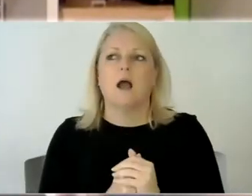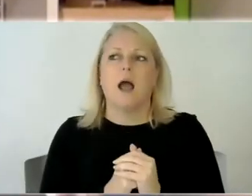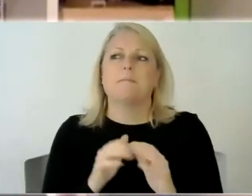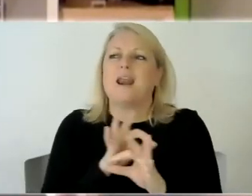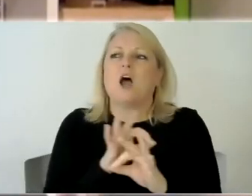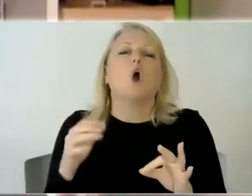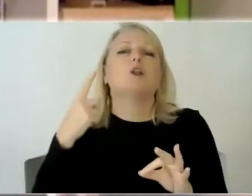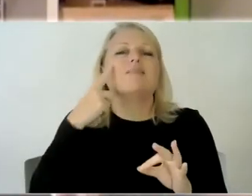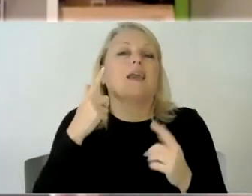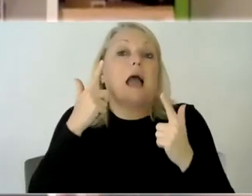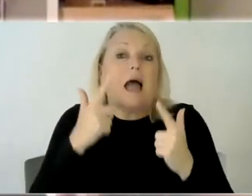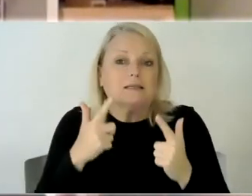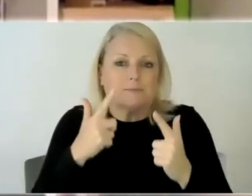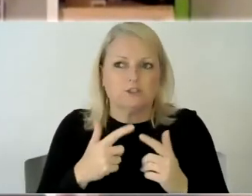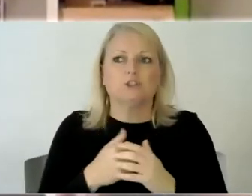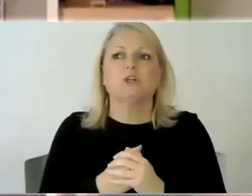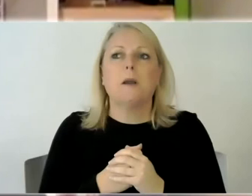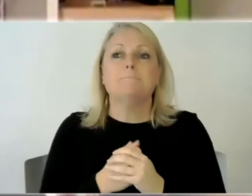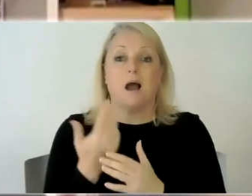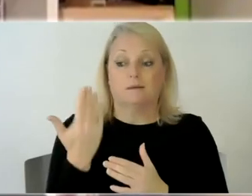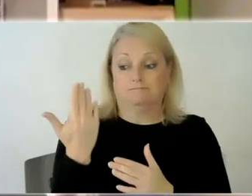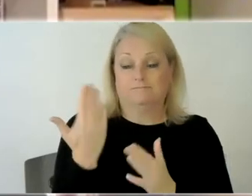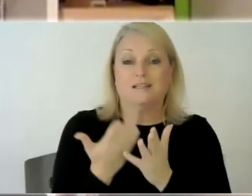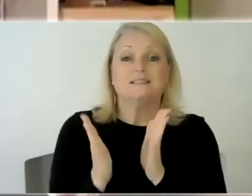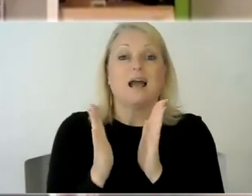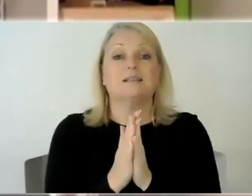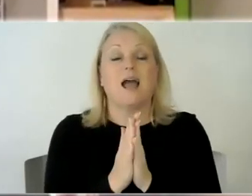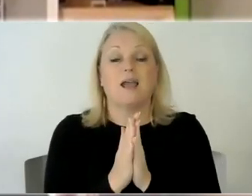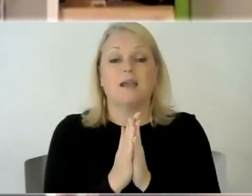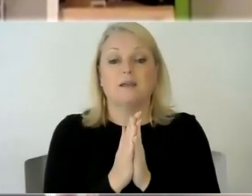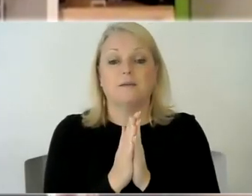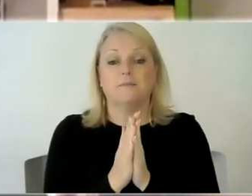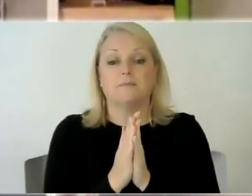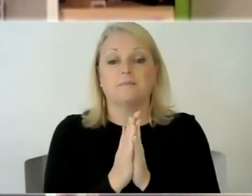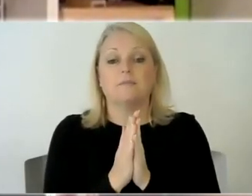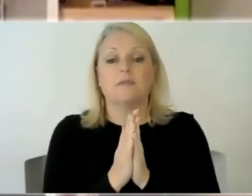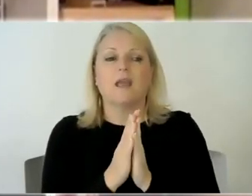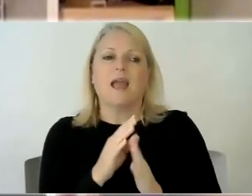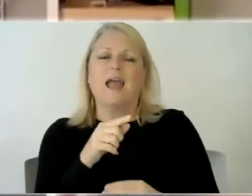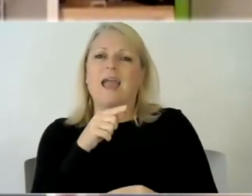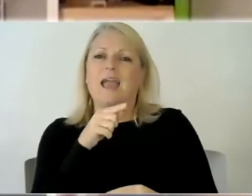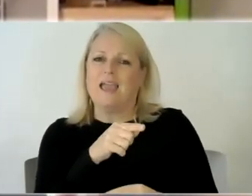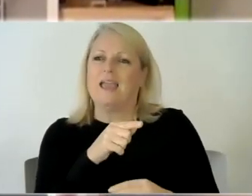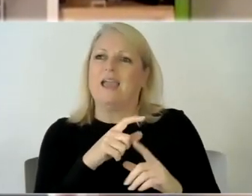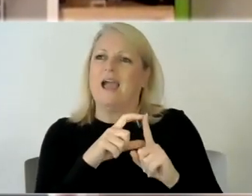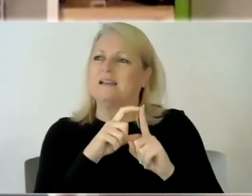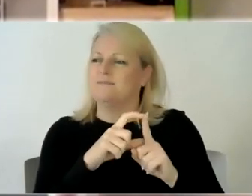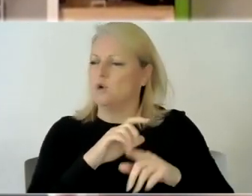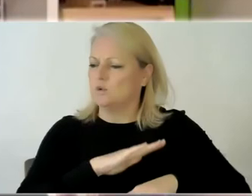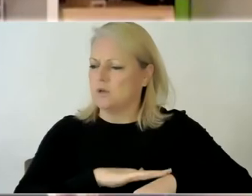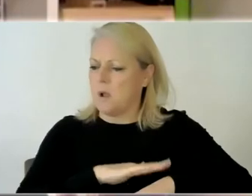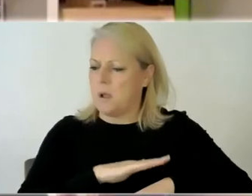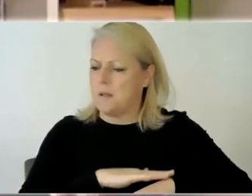things very often but for some reason on sunday we was at the park and he'd had a tricky time and we were